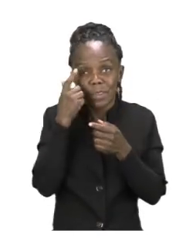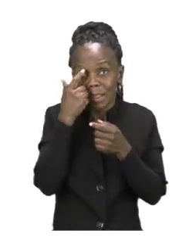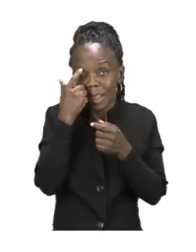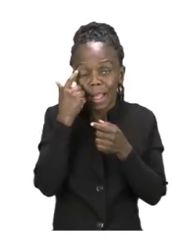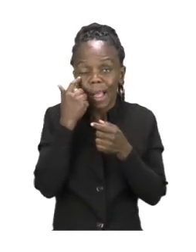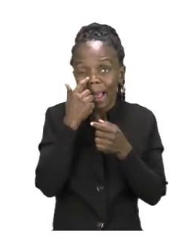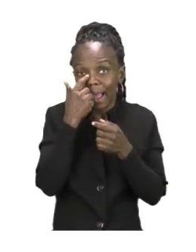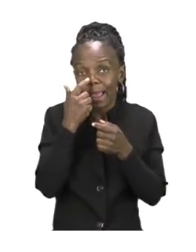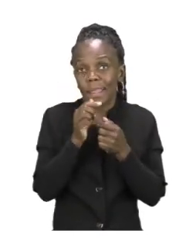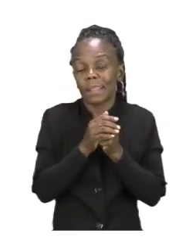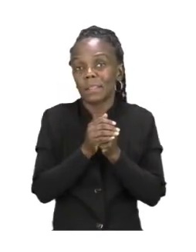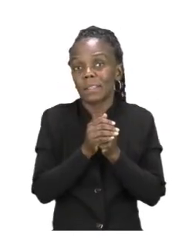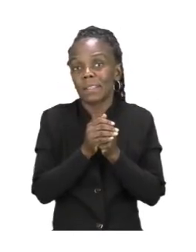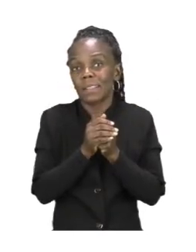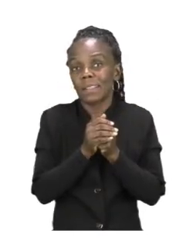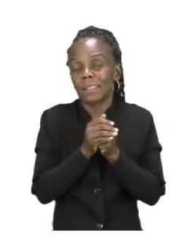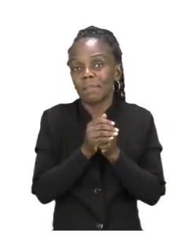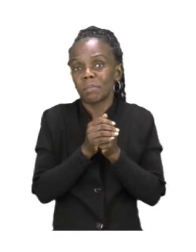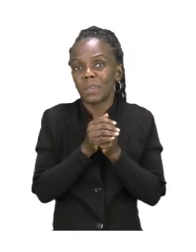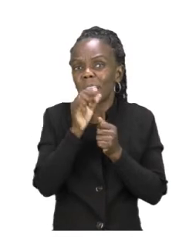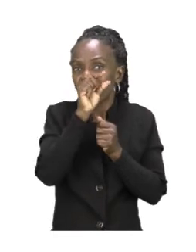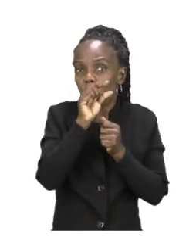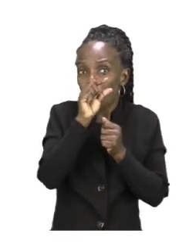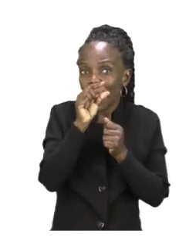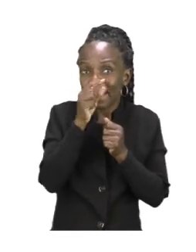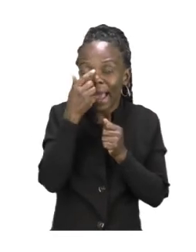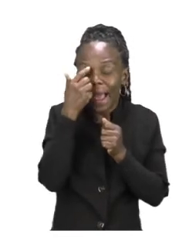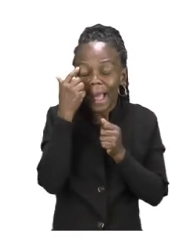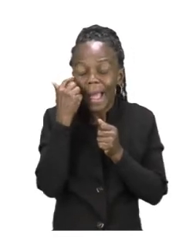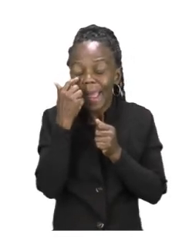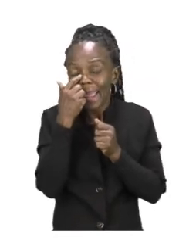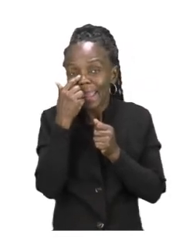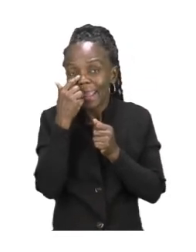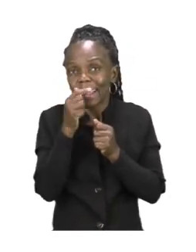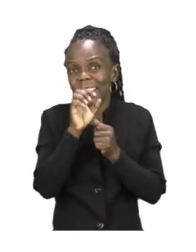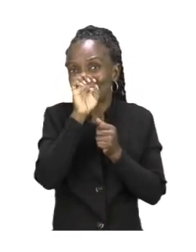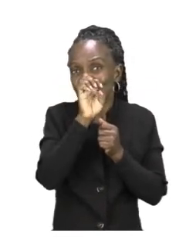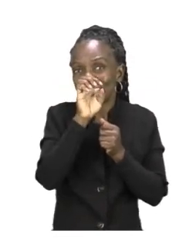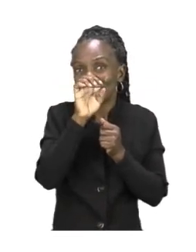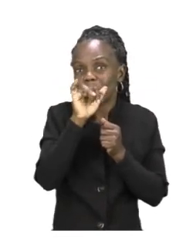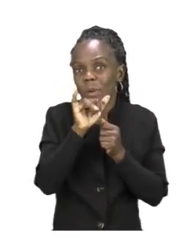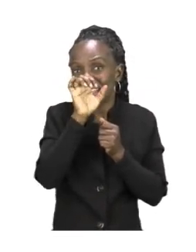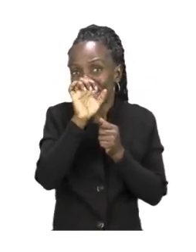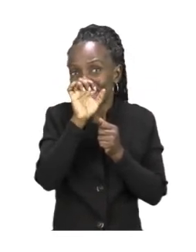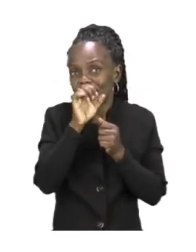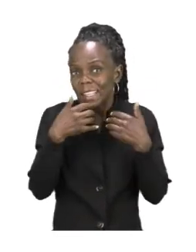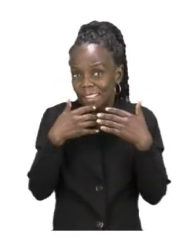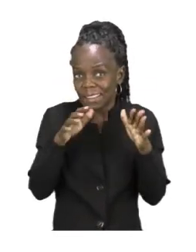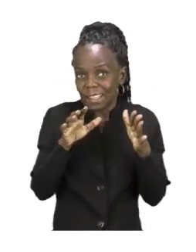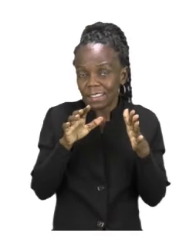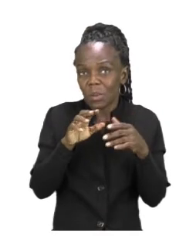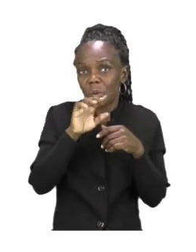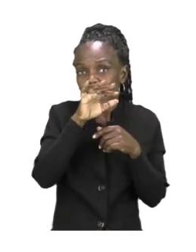Does the word eye start with H. No it doesn't.